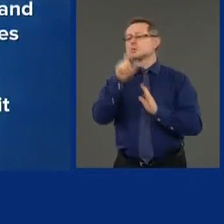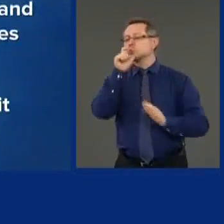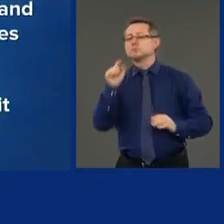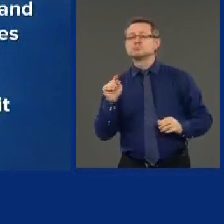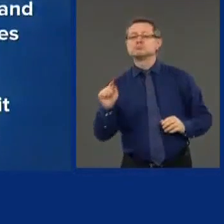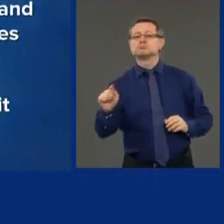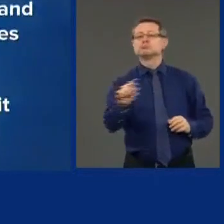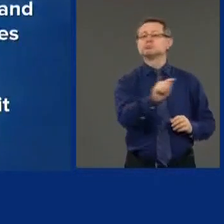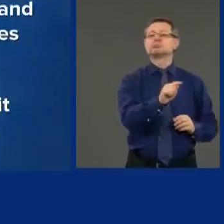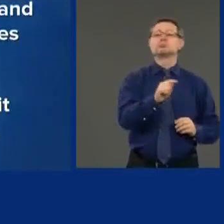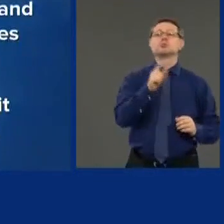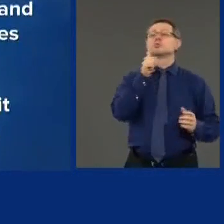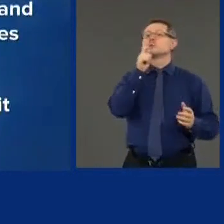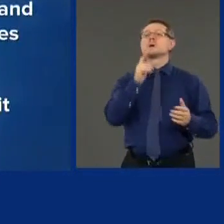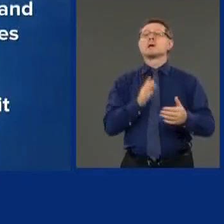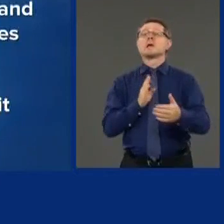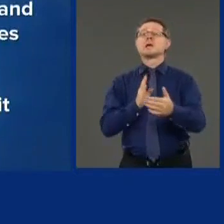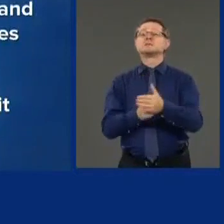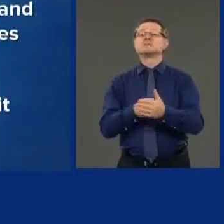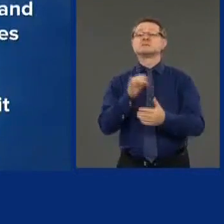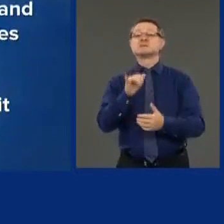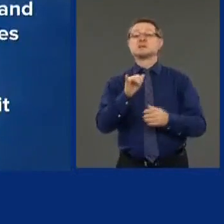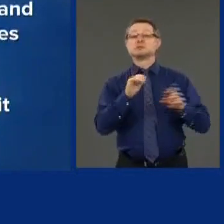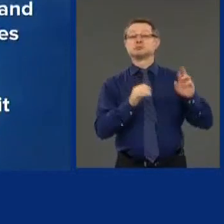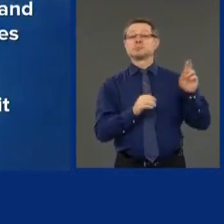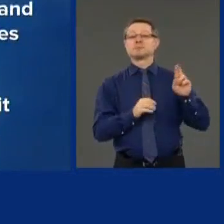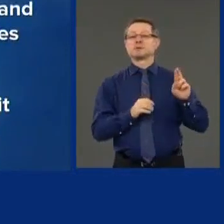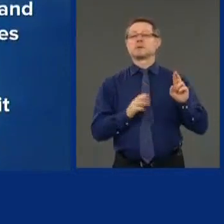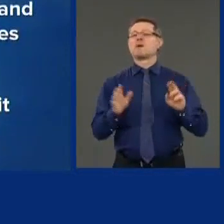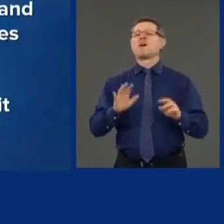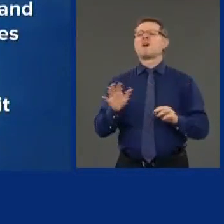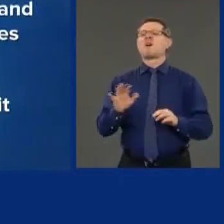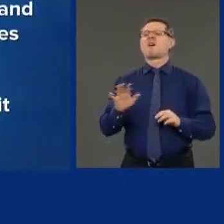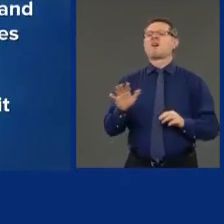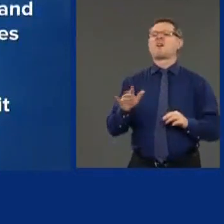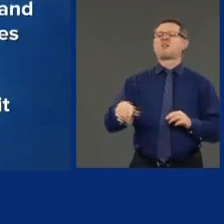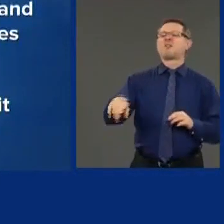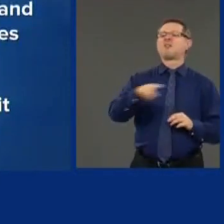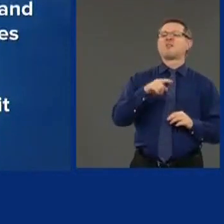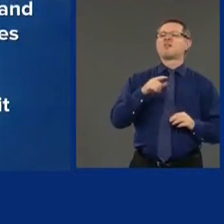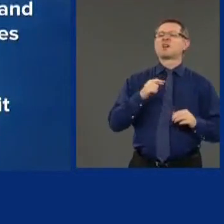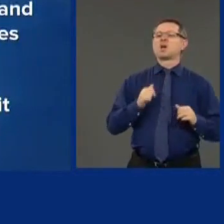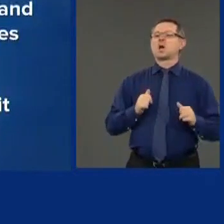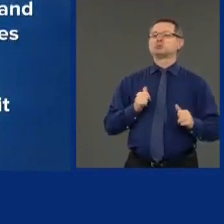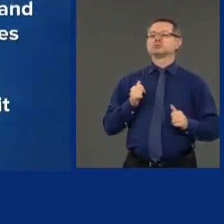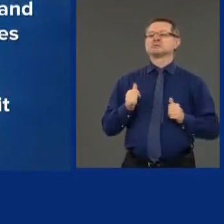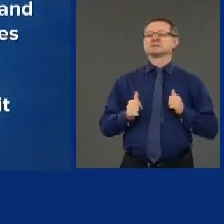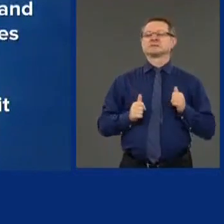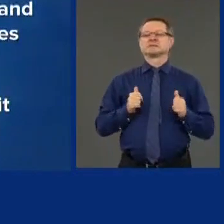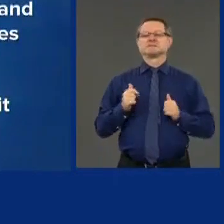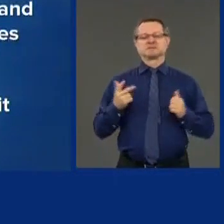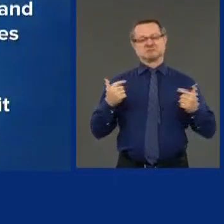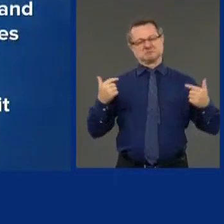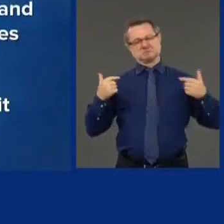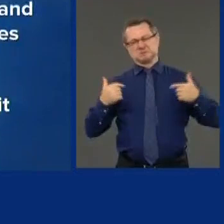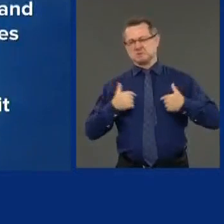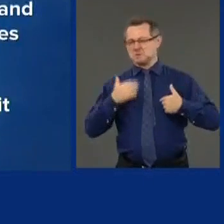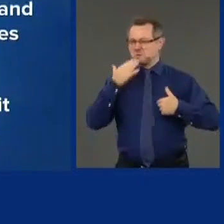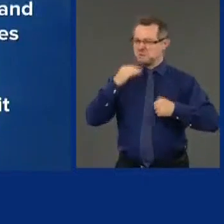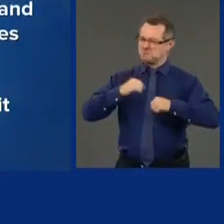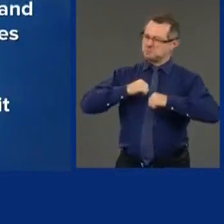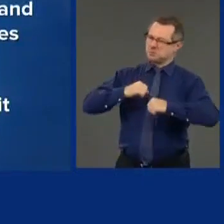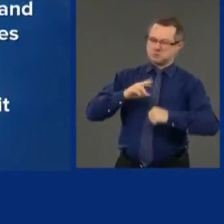make the point that they're aggressive on immigration and other states